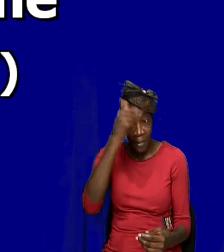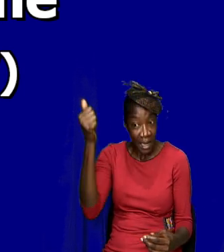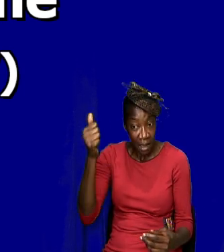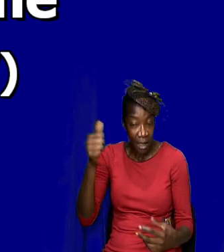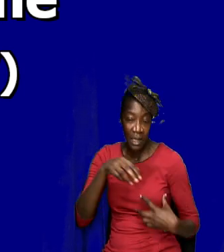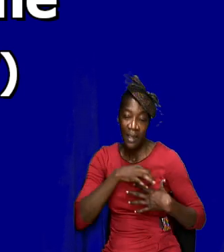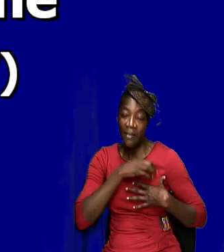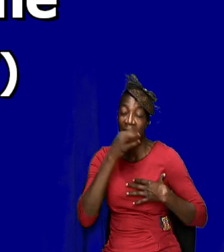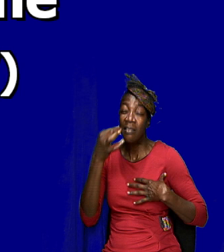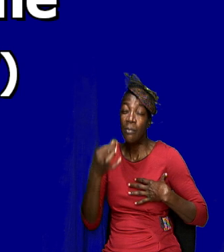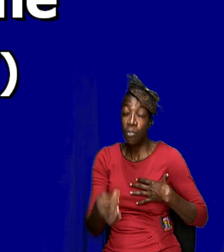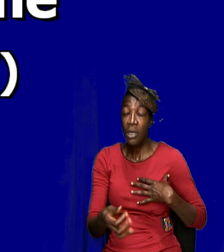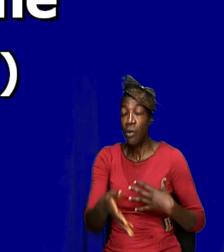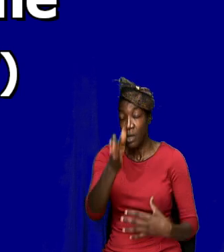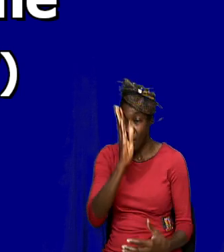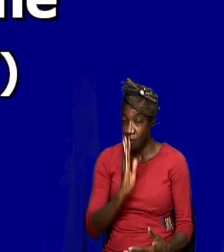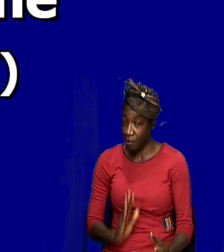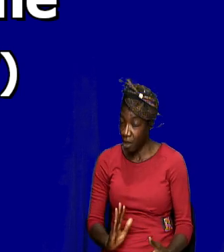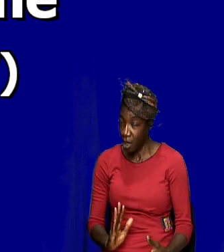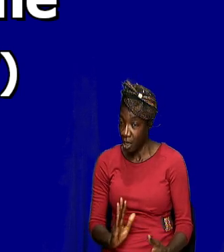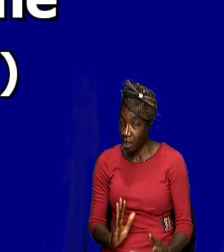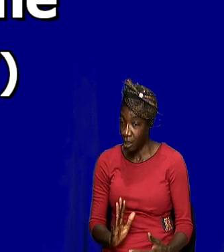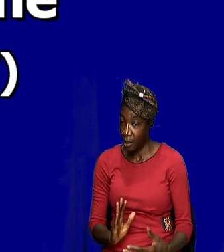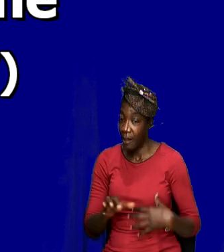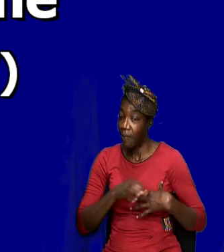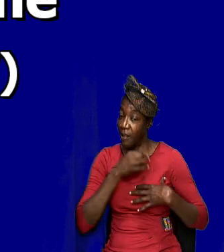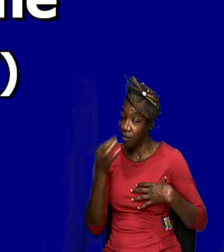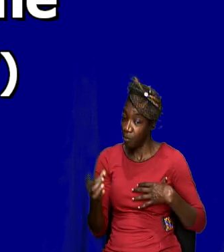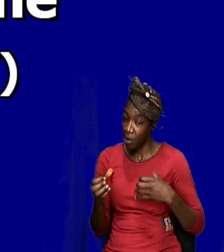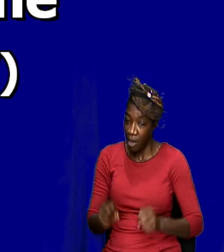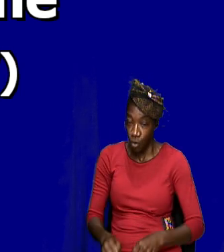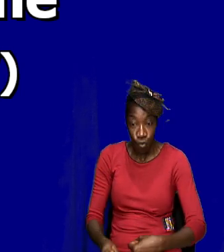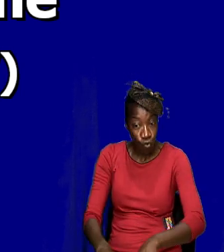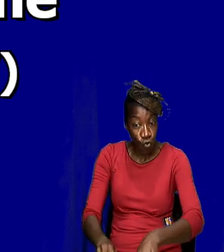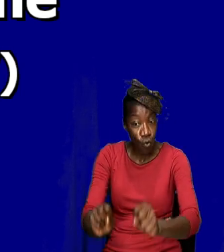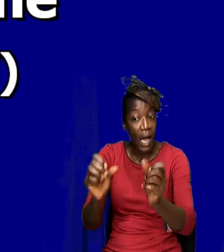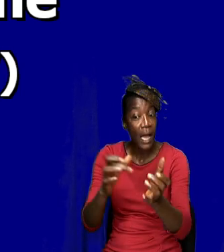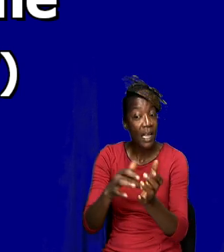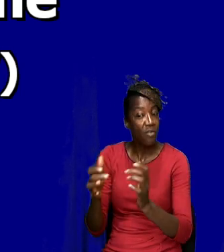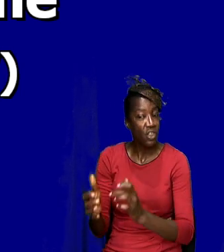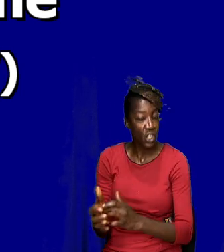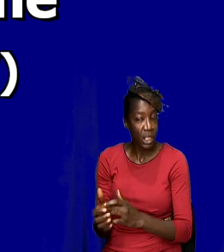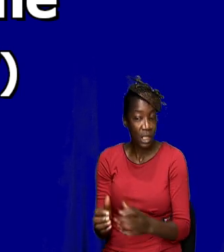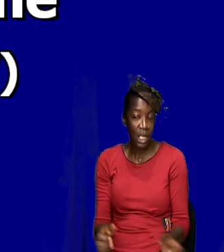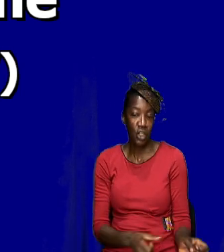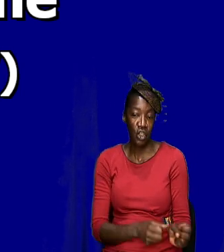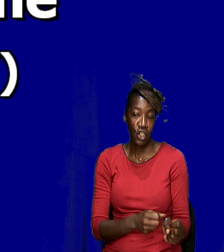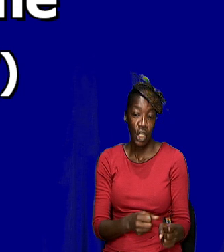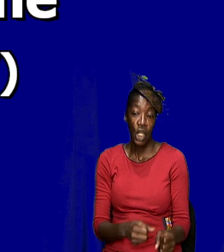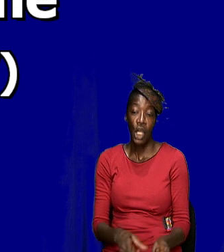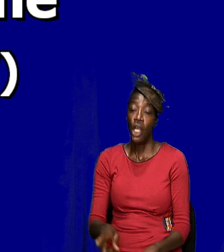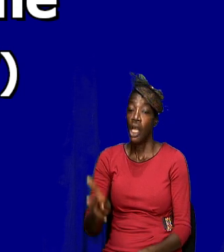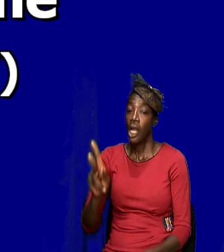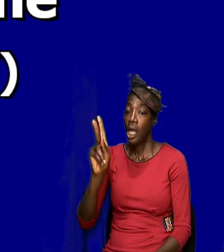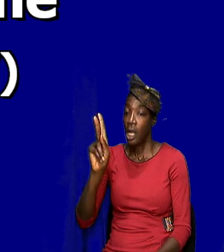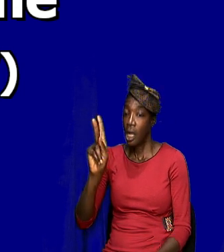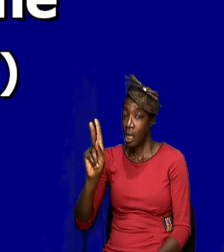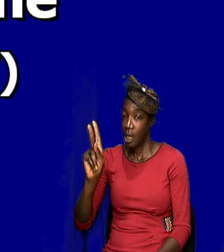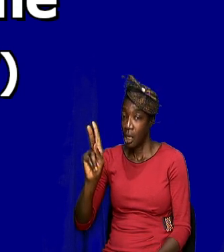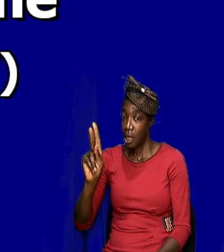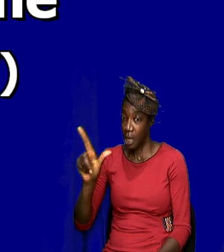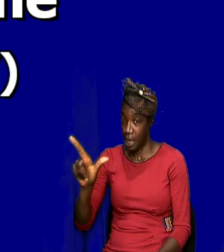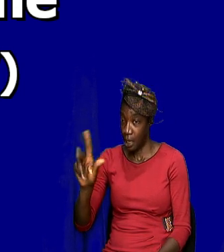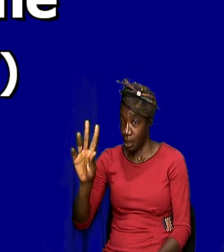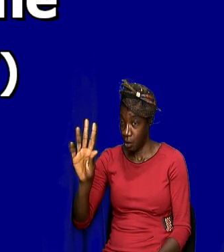you know, the Bible says the Spirit driveth him, you know, which is a strong term. Luke says the Spirit lead